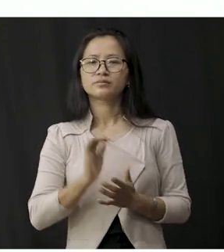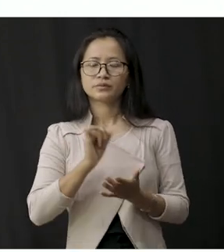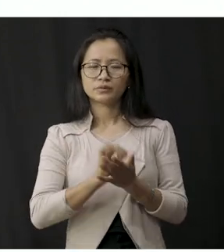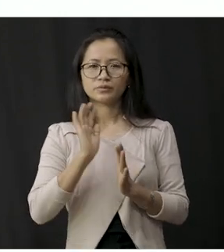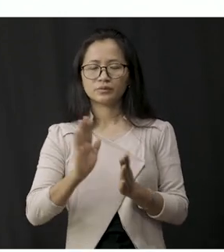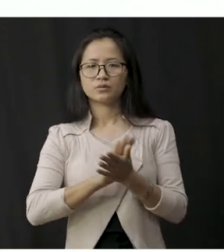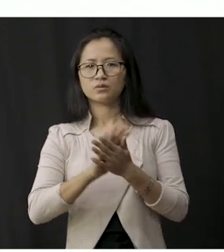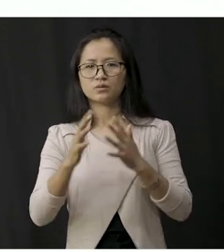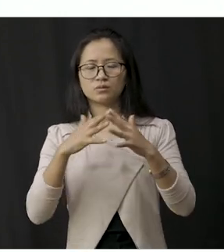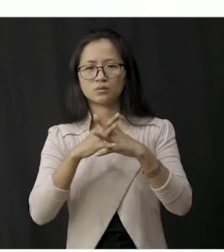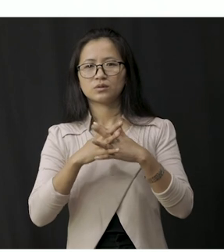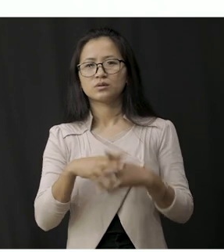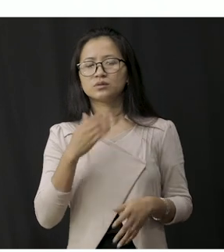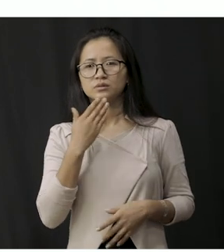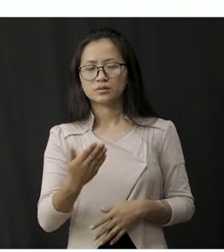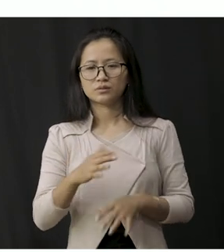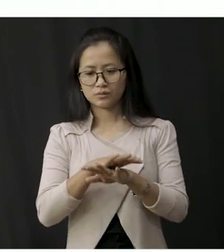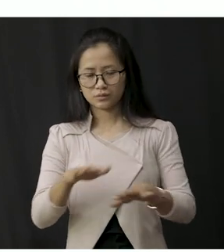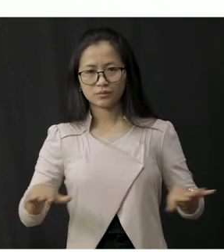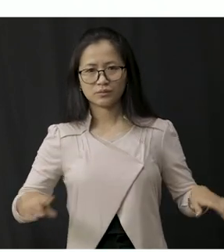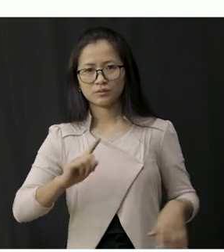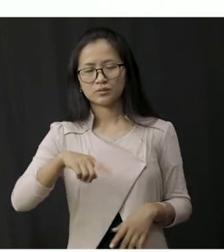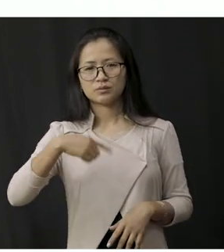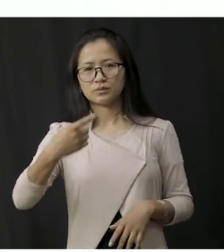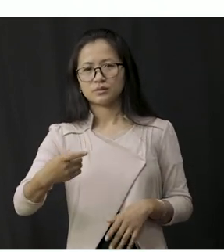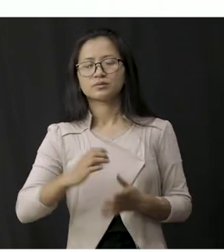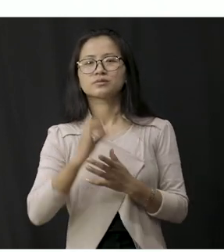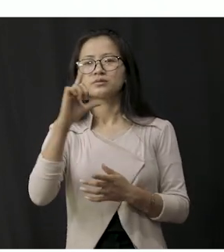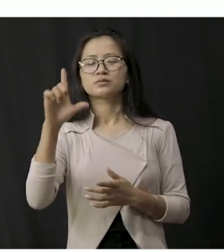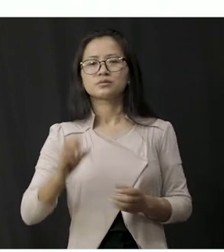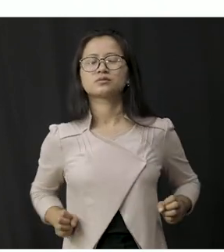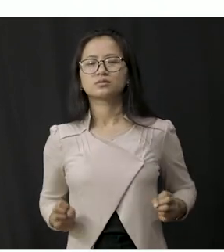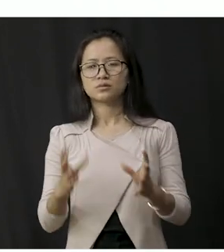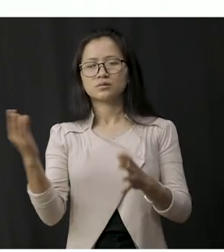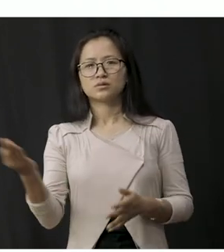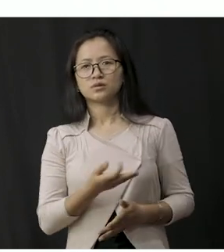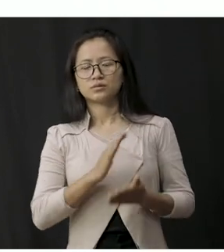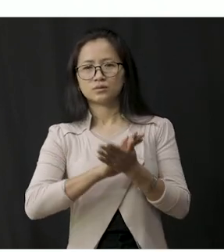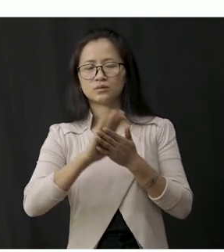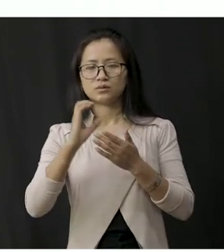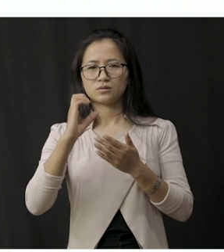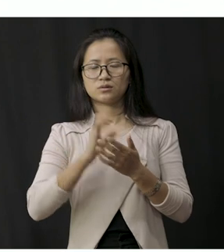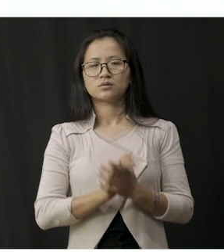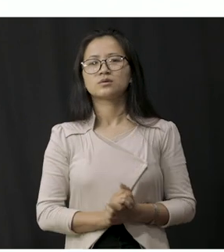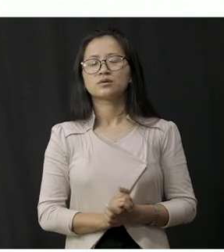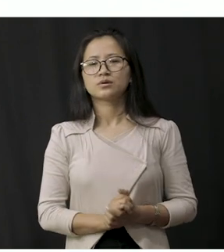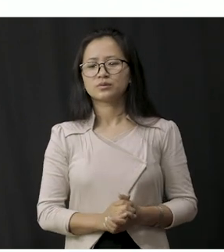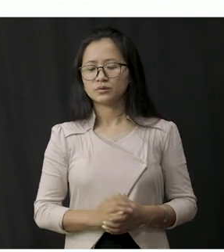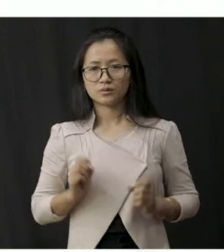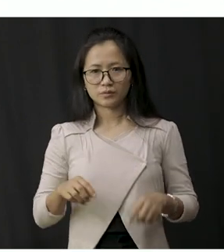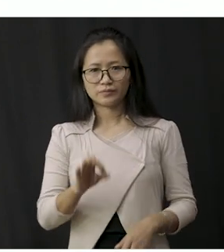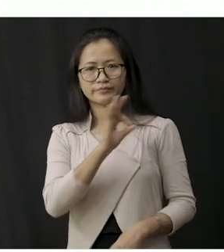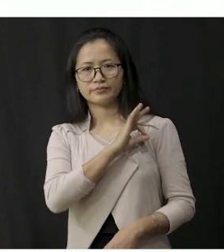your homework so thank you students in the next class we'll start a new chapter which is going to be